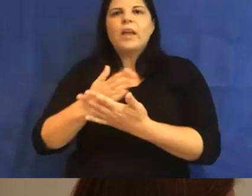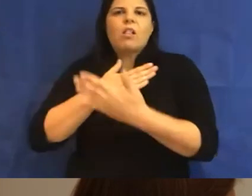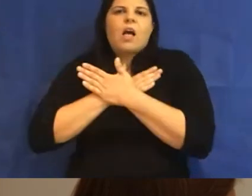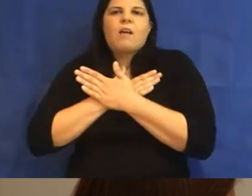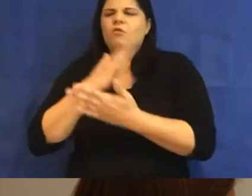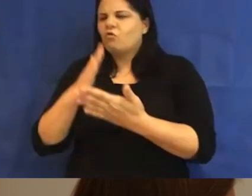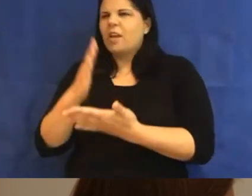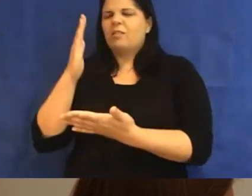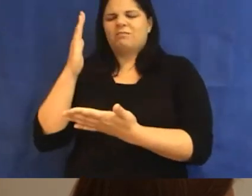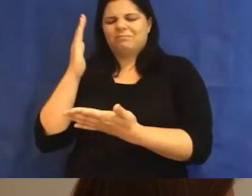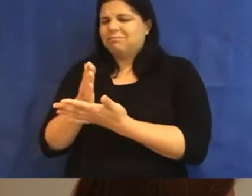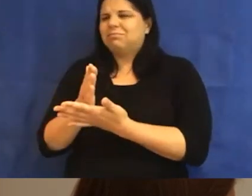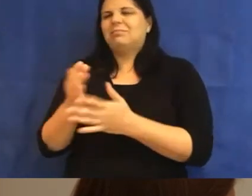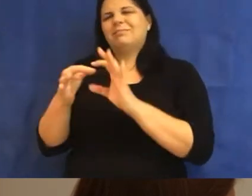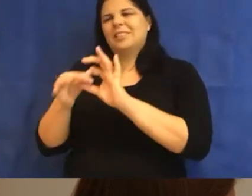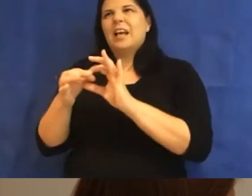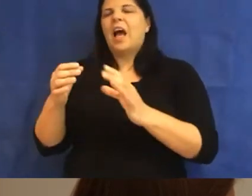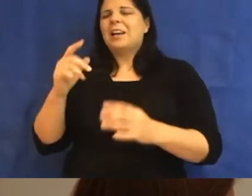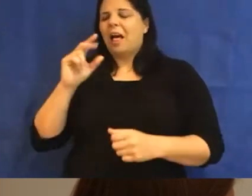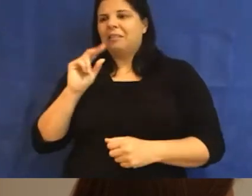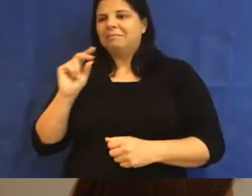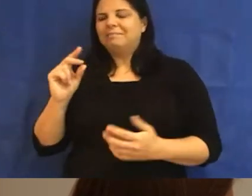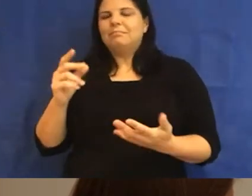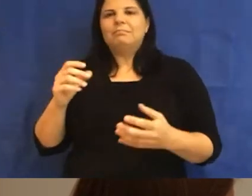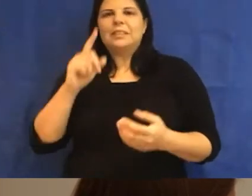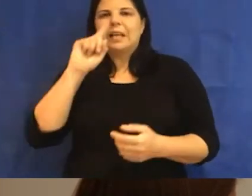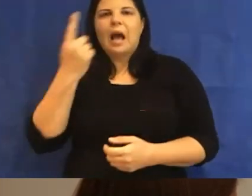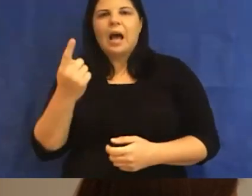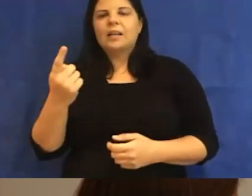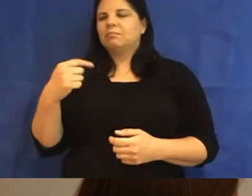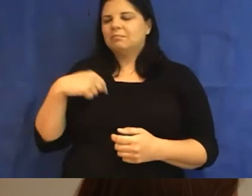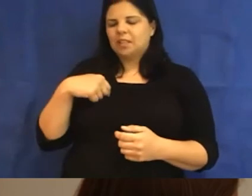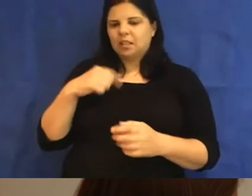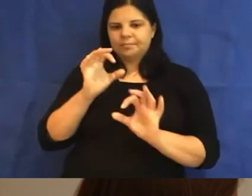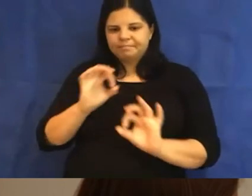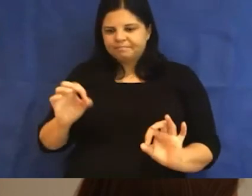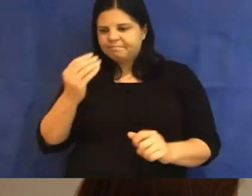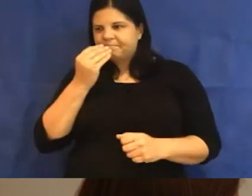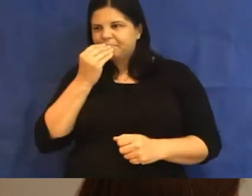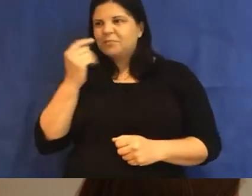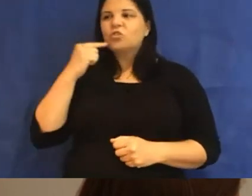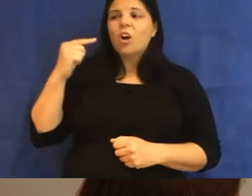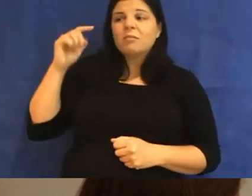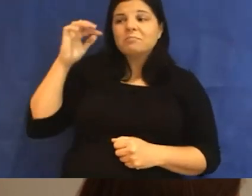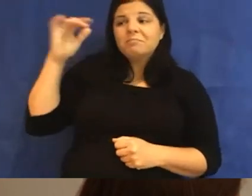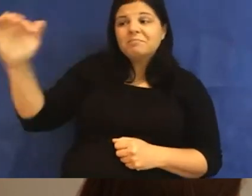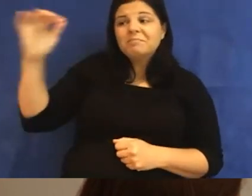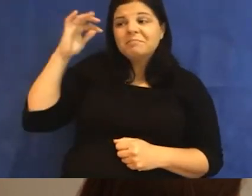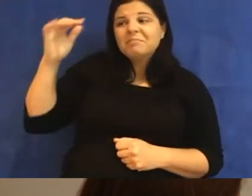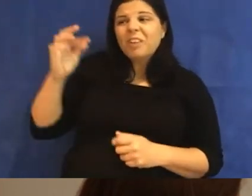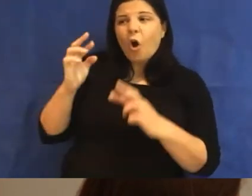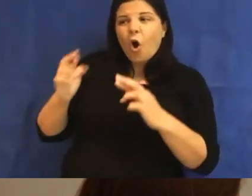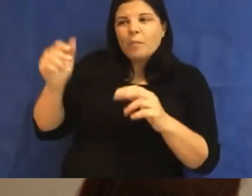instead of expressing this love, I sit in silence, trying pathetically to send telepathic messages straight into her heart